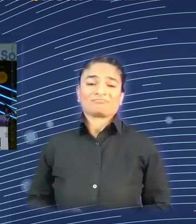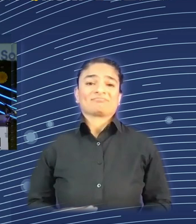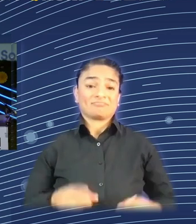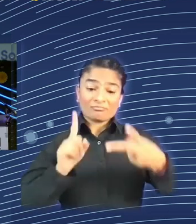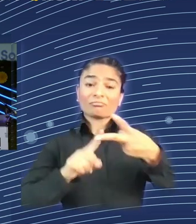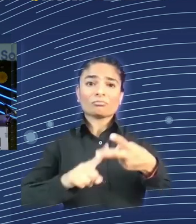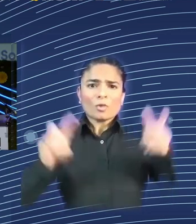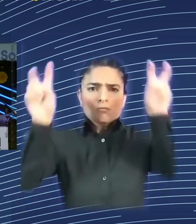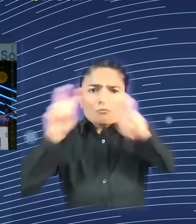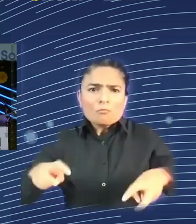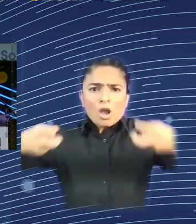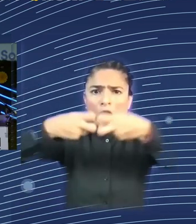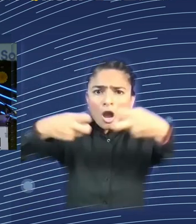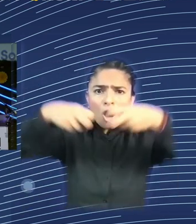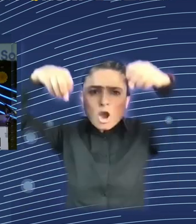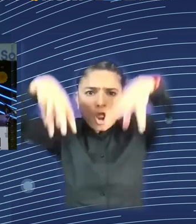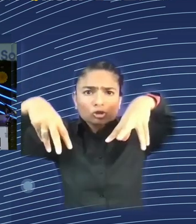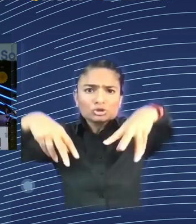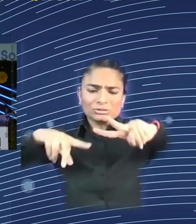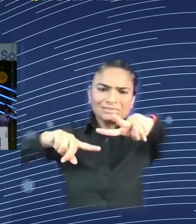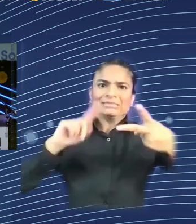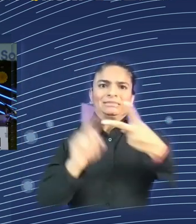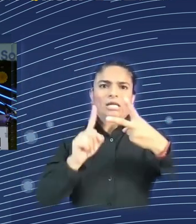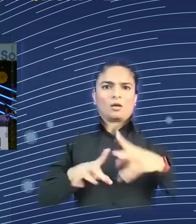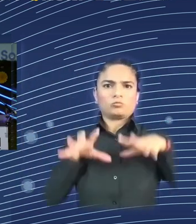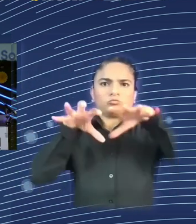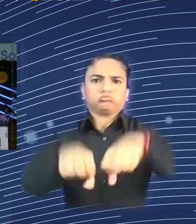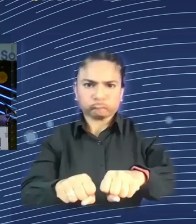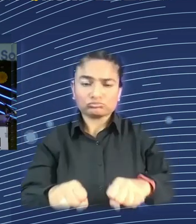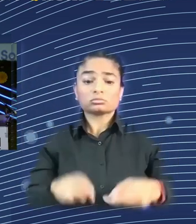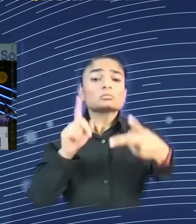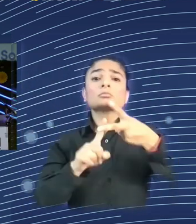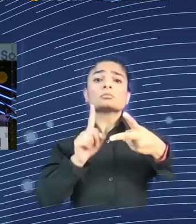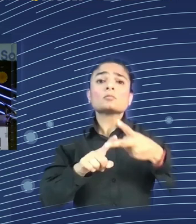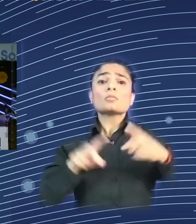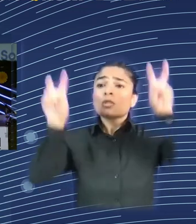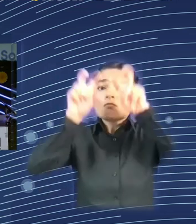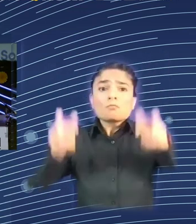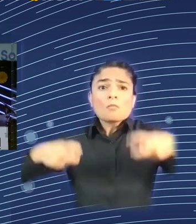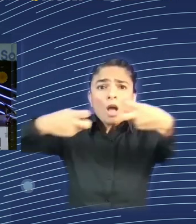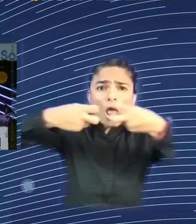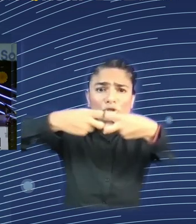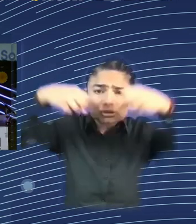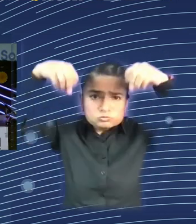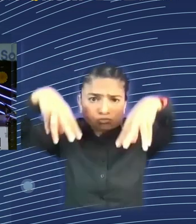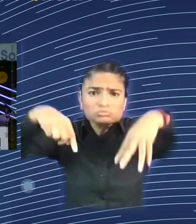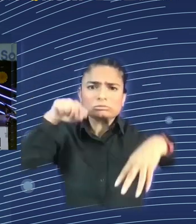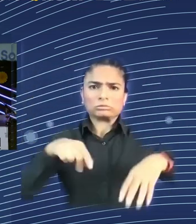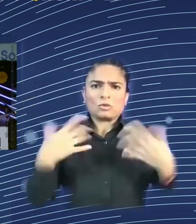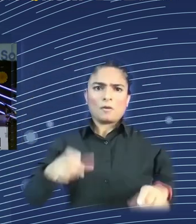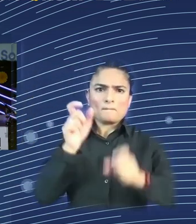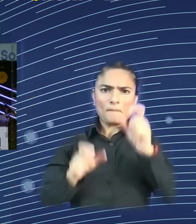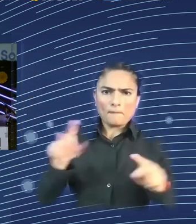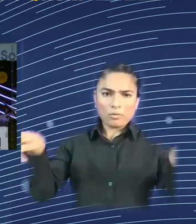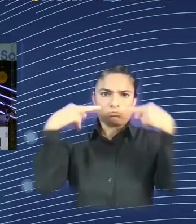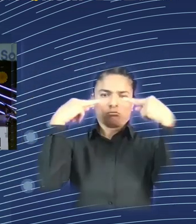a choice. For one week, you live without electricity. Or, for one week, you live without anything digital. You give up your phones.